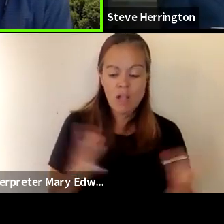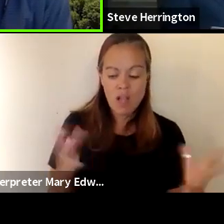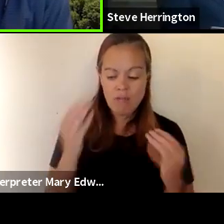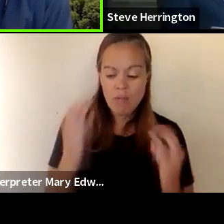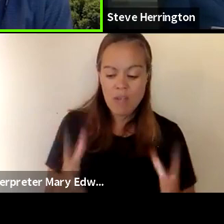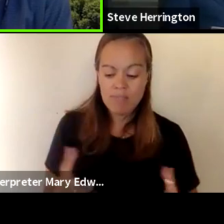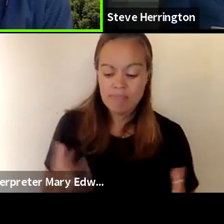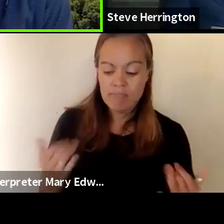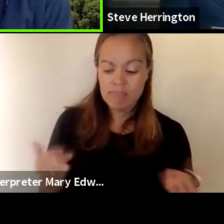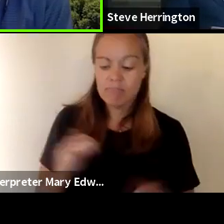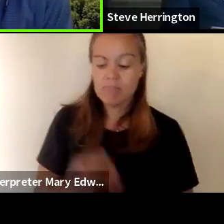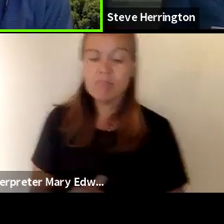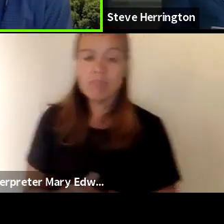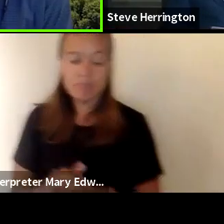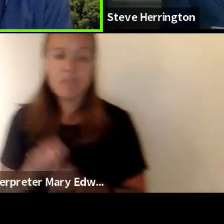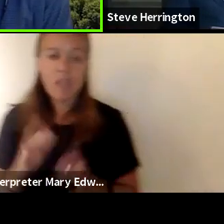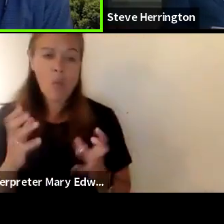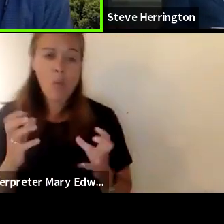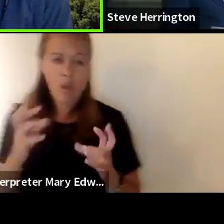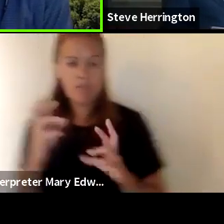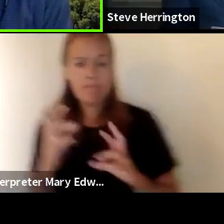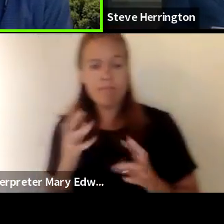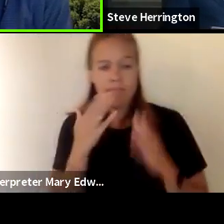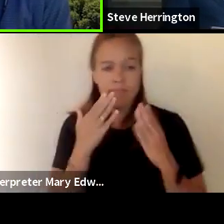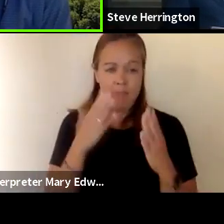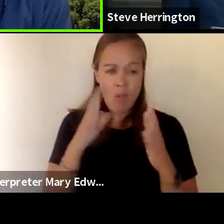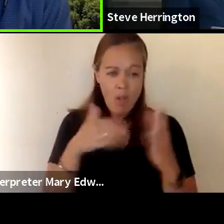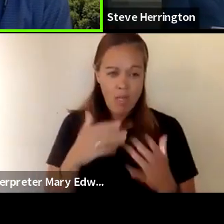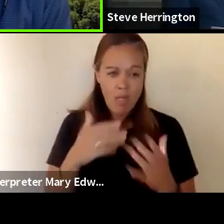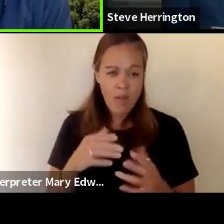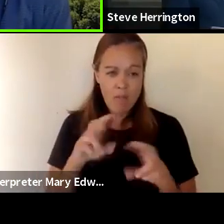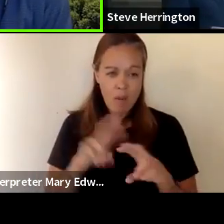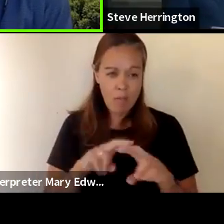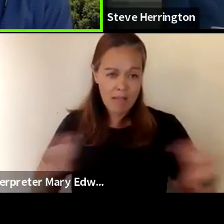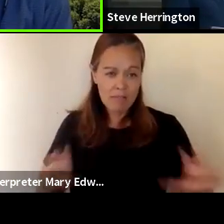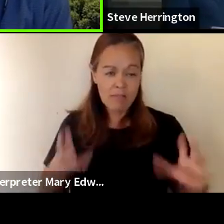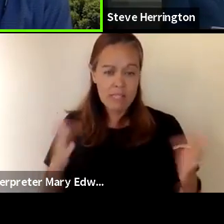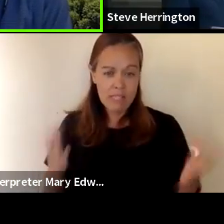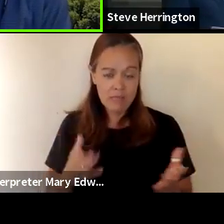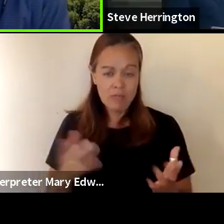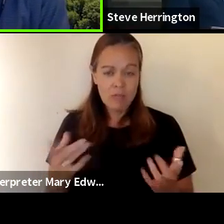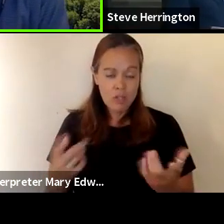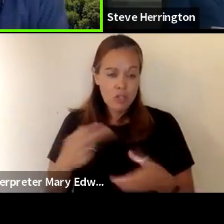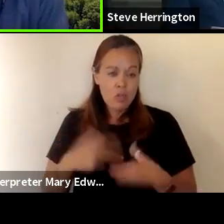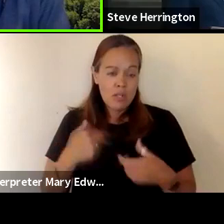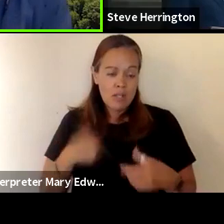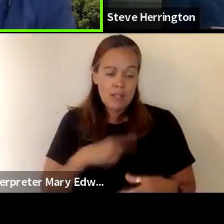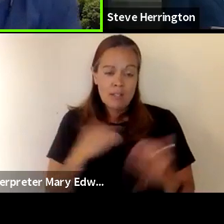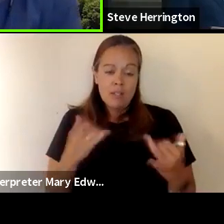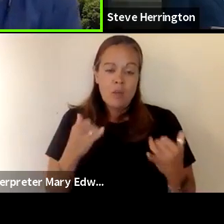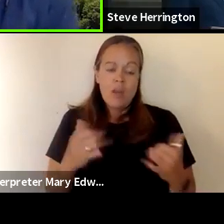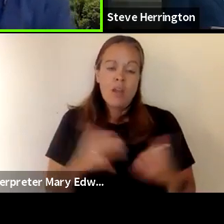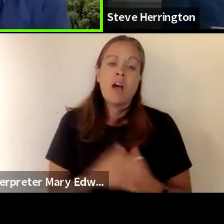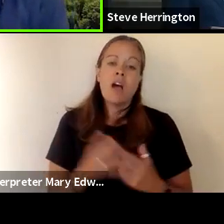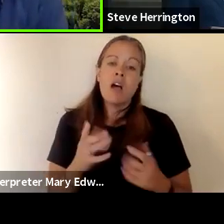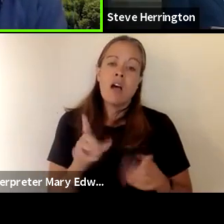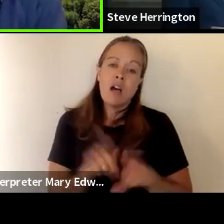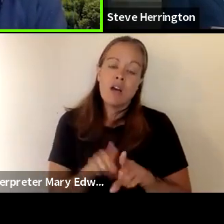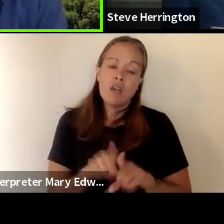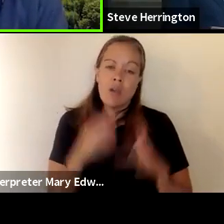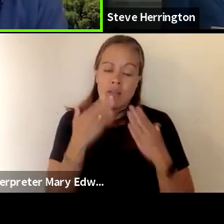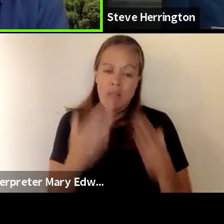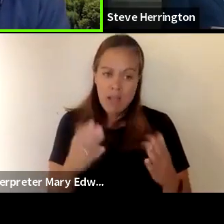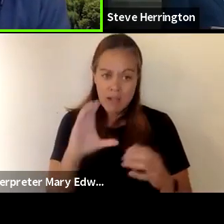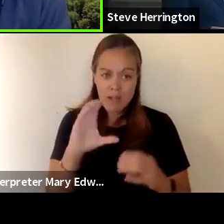to i do want to thank all of our panelists um for for joining us today i'll i would also like to thank the